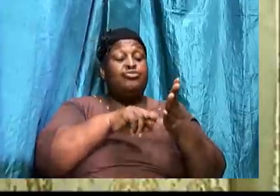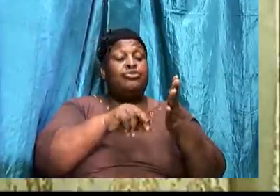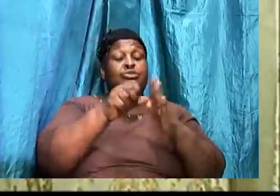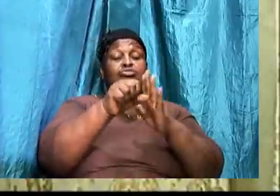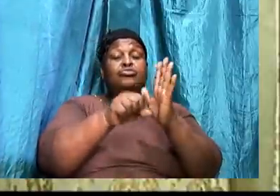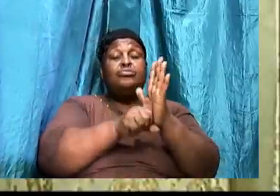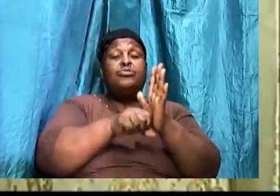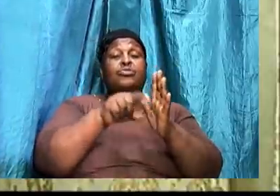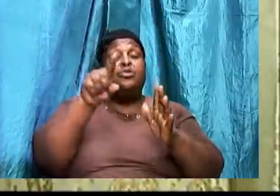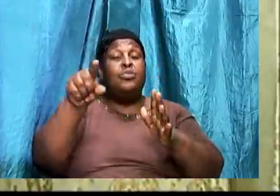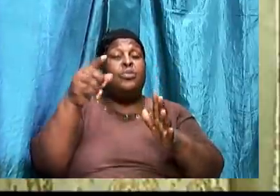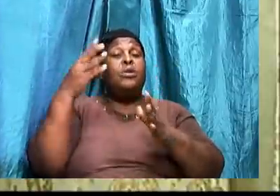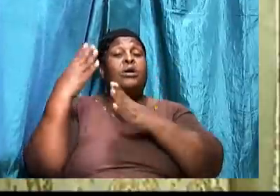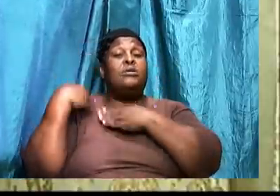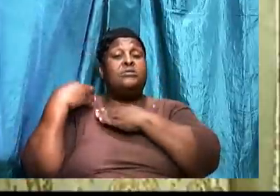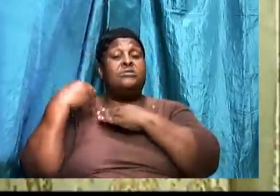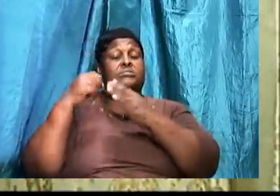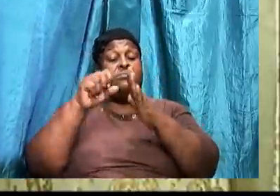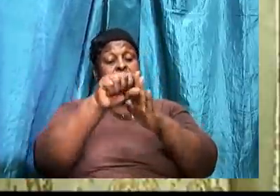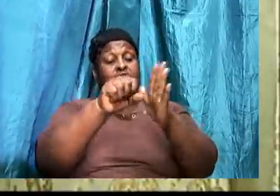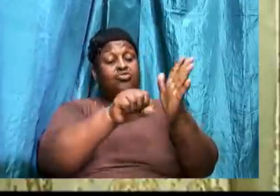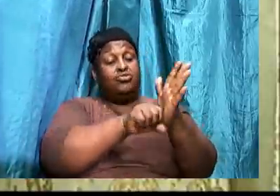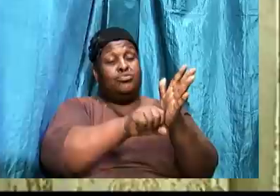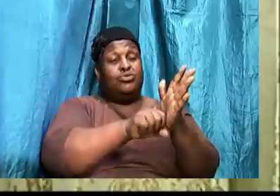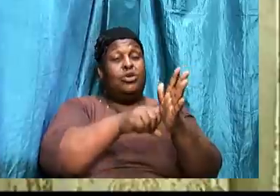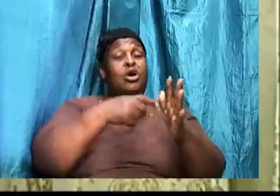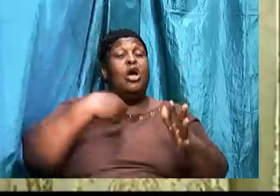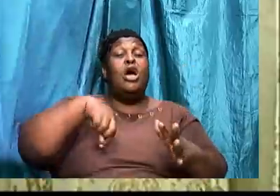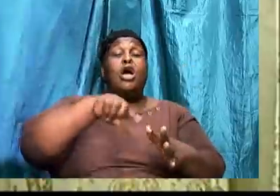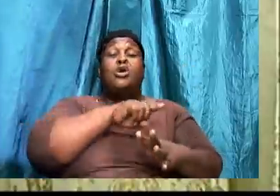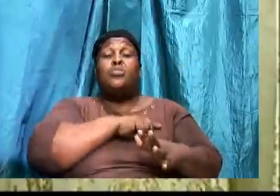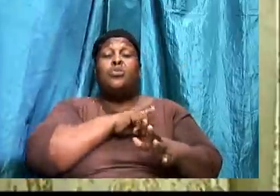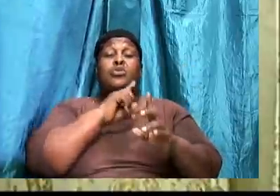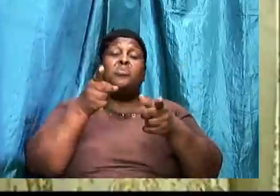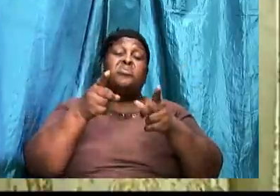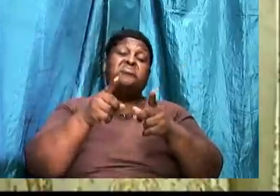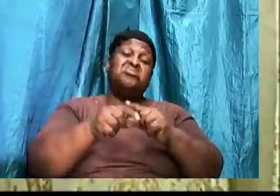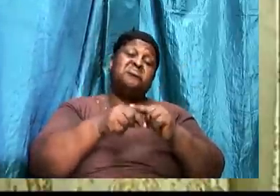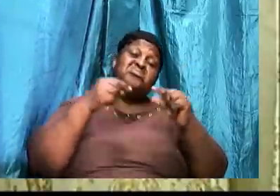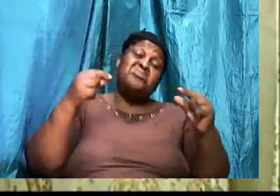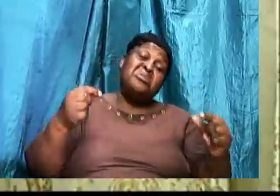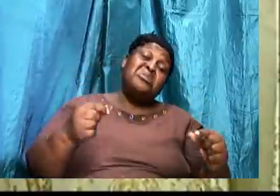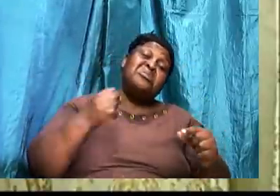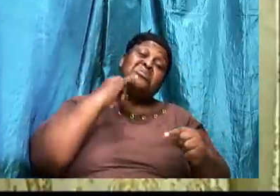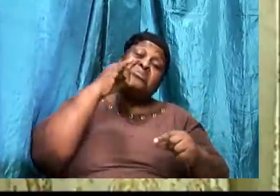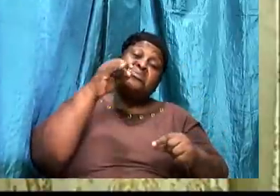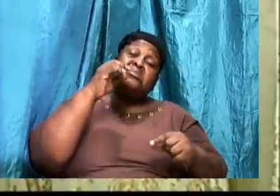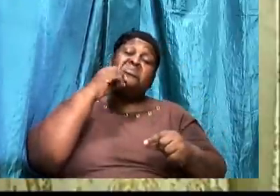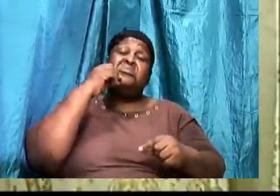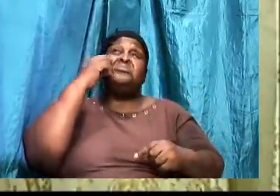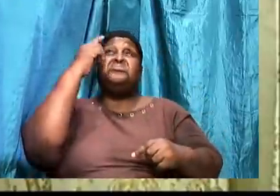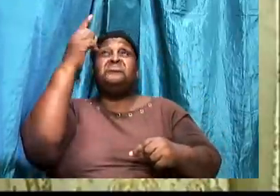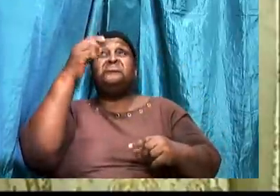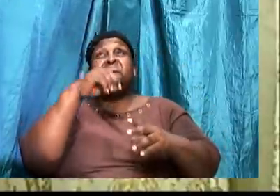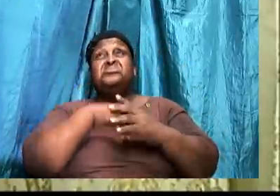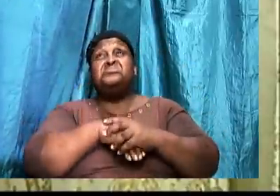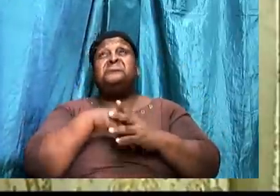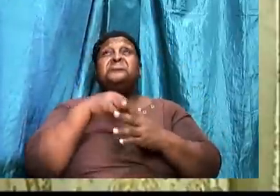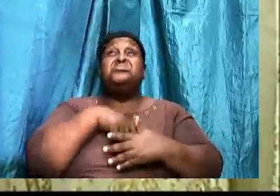He will accept the scripture. And we will go and say. Greater is he that is within me. Than he that is in the world.